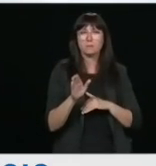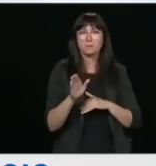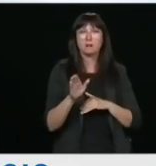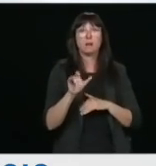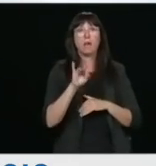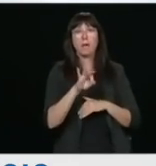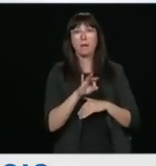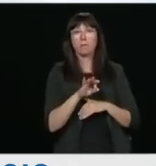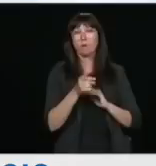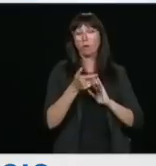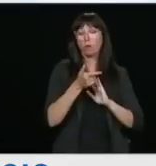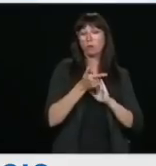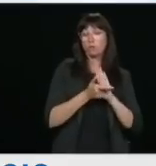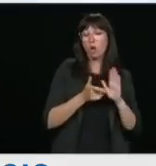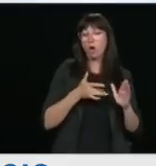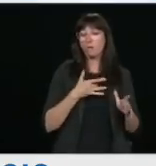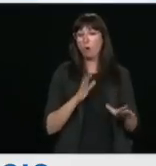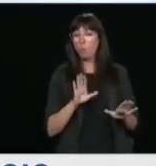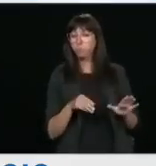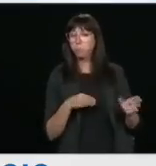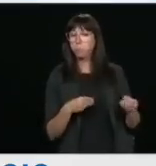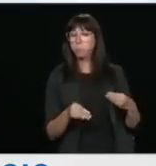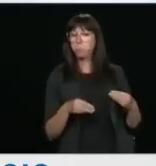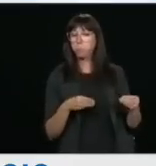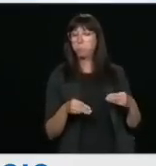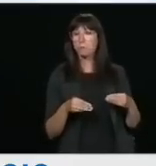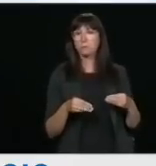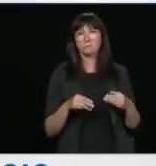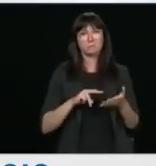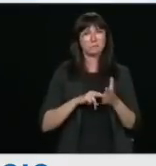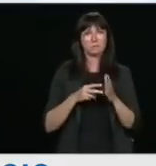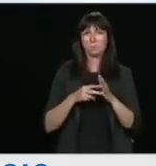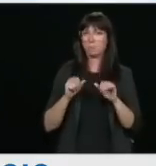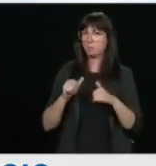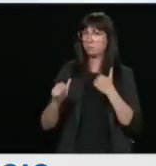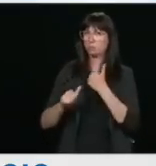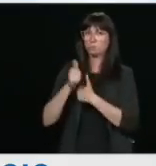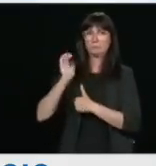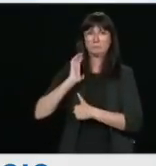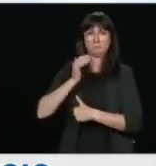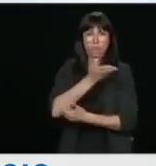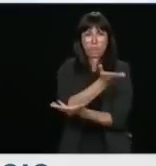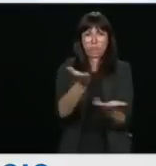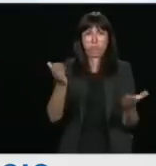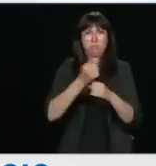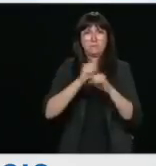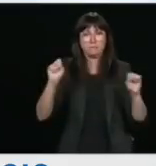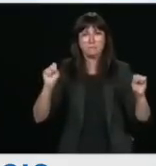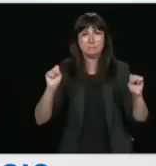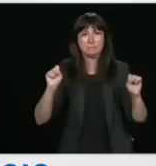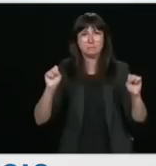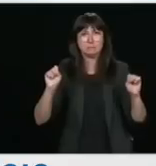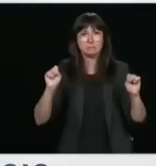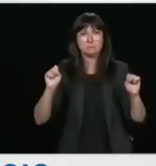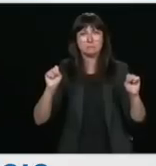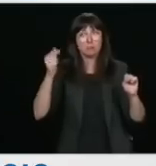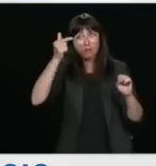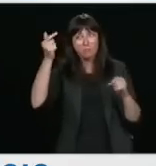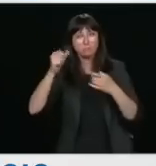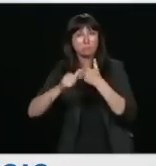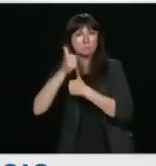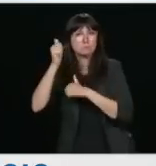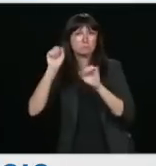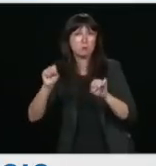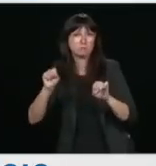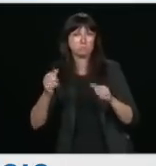has the effect of compromising the security of Canadians and our government. And so adhering at all